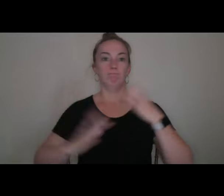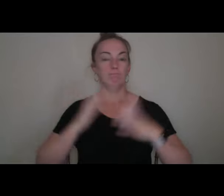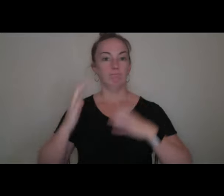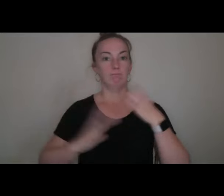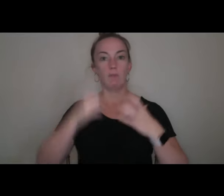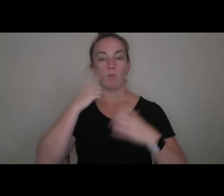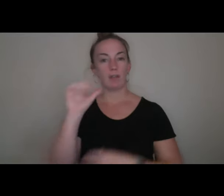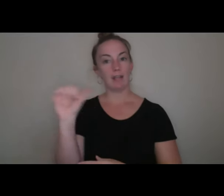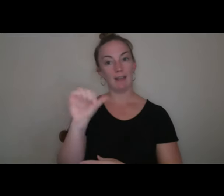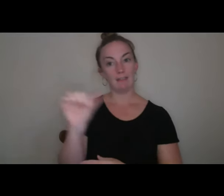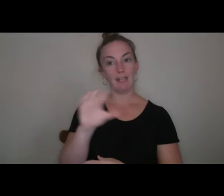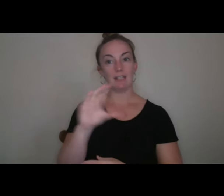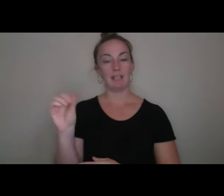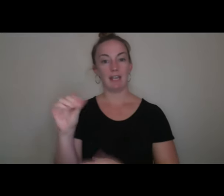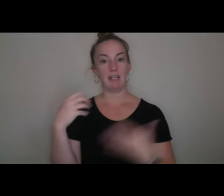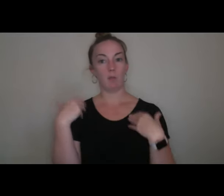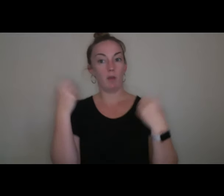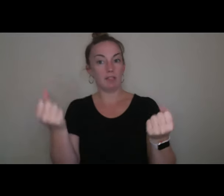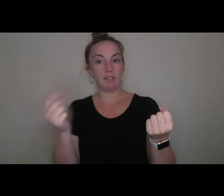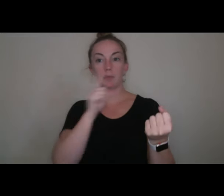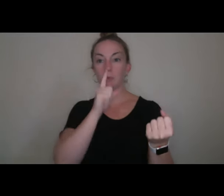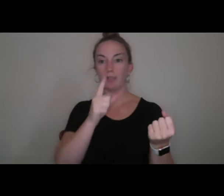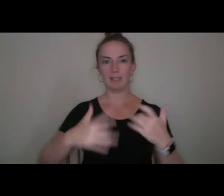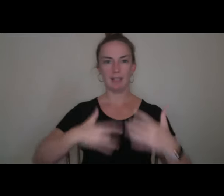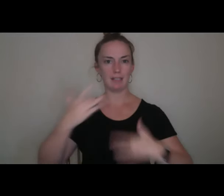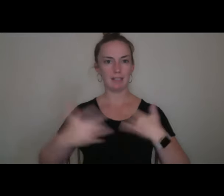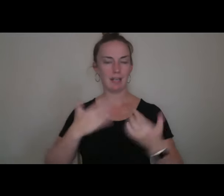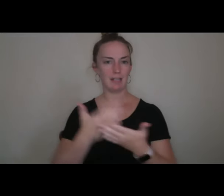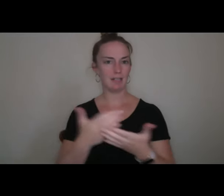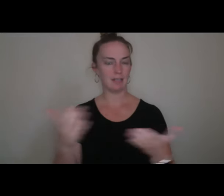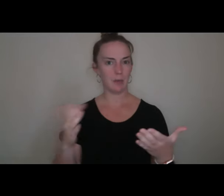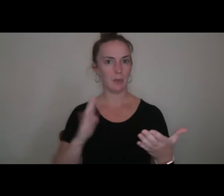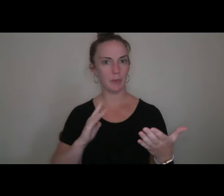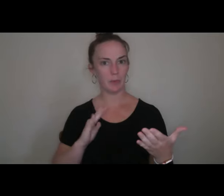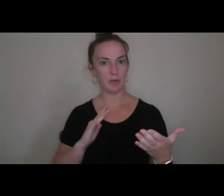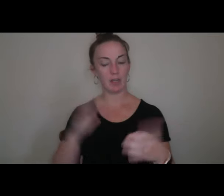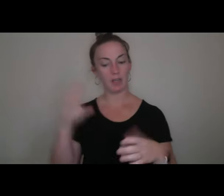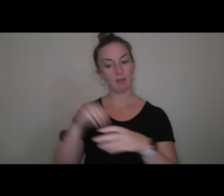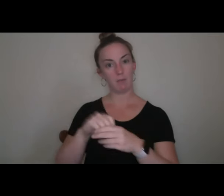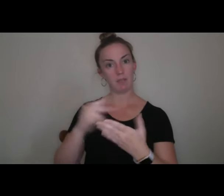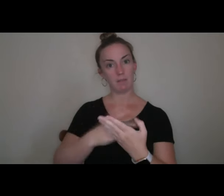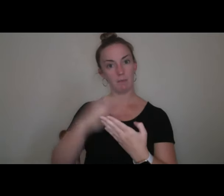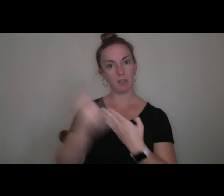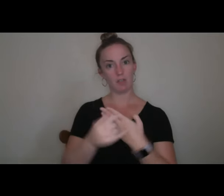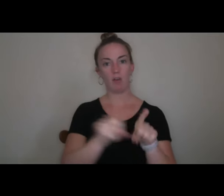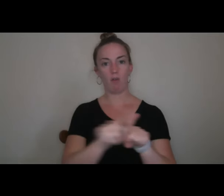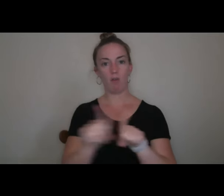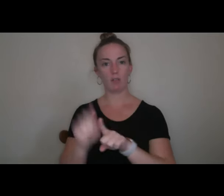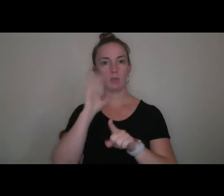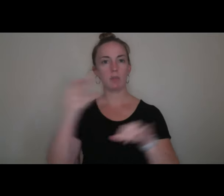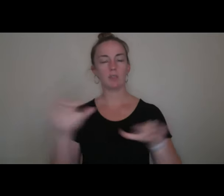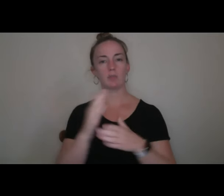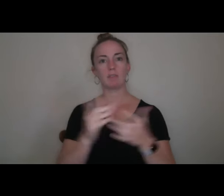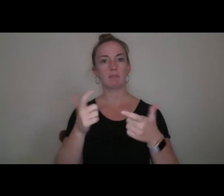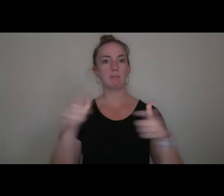athletics and wellness. It's really exciting stuff. As part of that project, we're also going to do some major